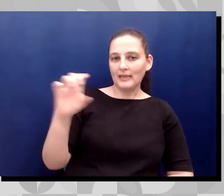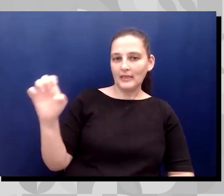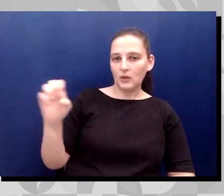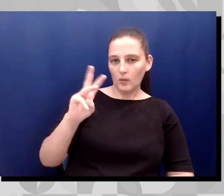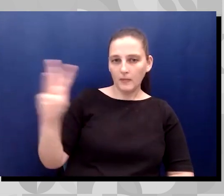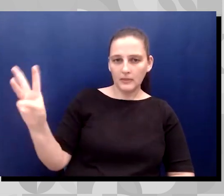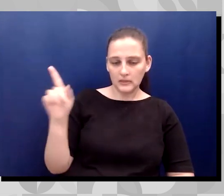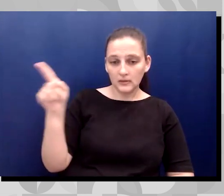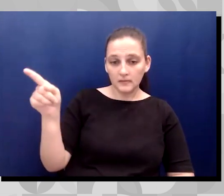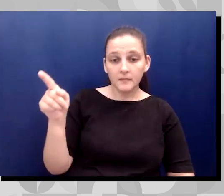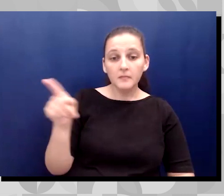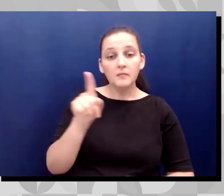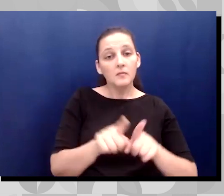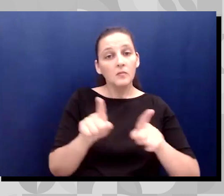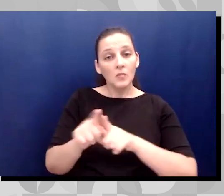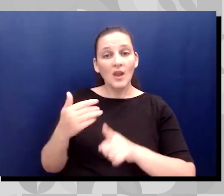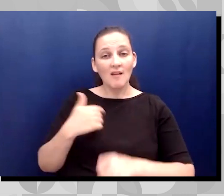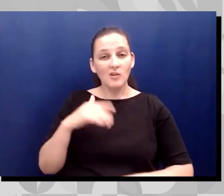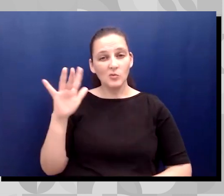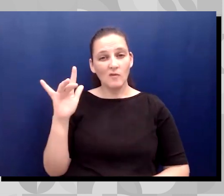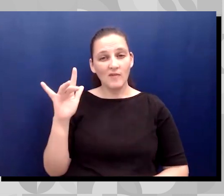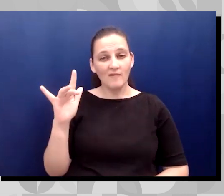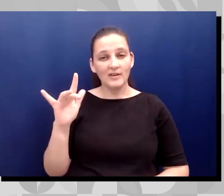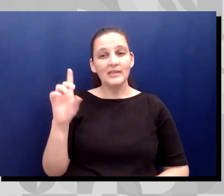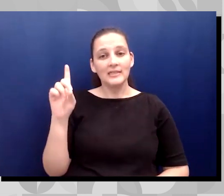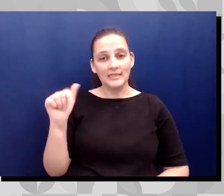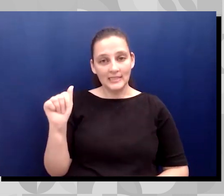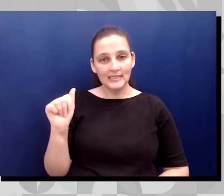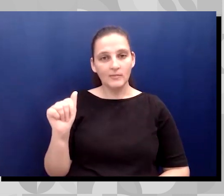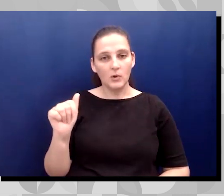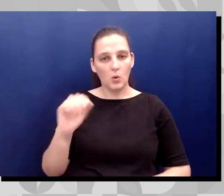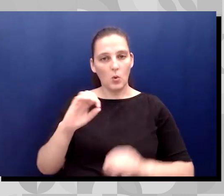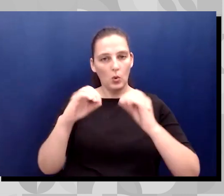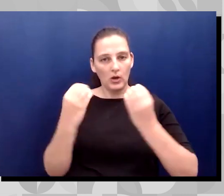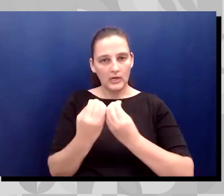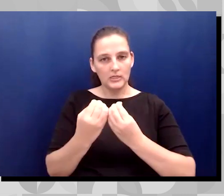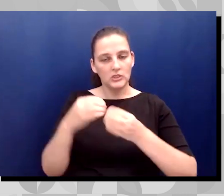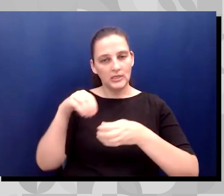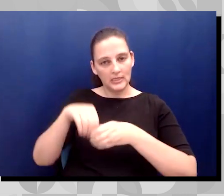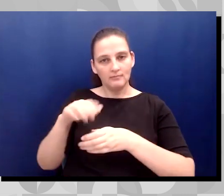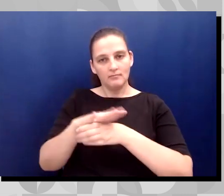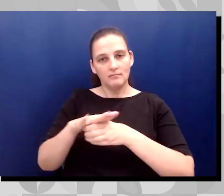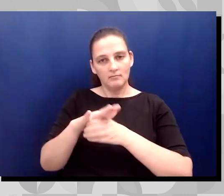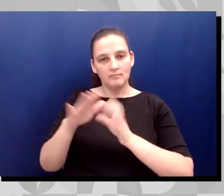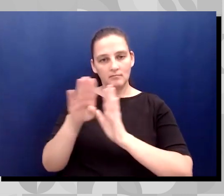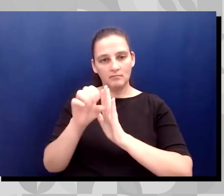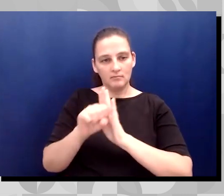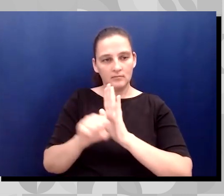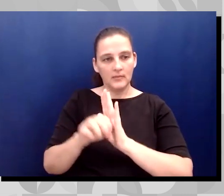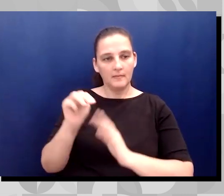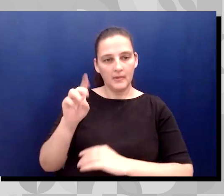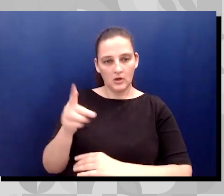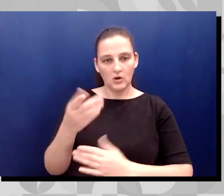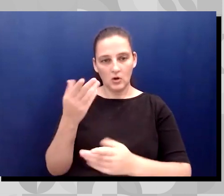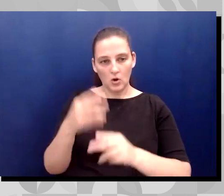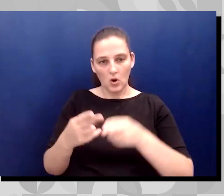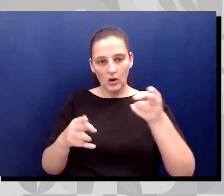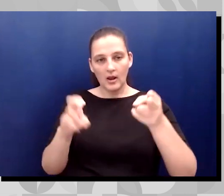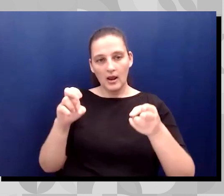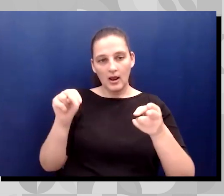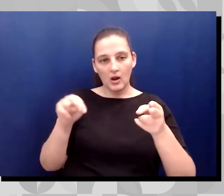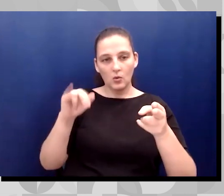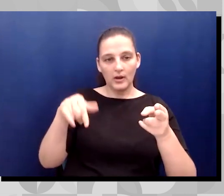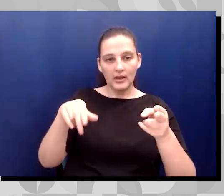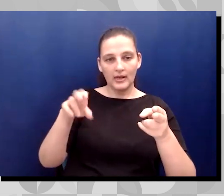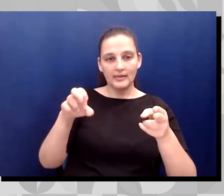of 25 disability organizations in Maryland. called Enrique Siendo Vidas. The Enrique Siendo